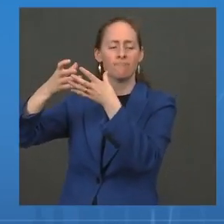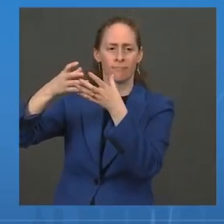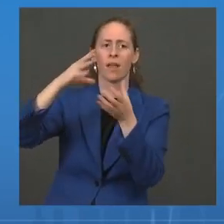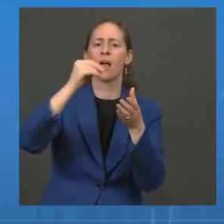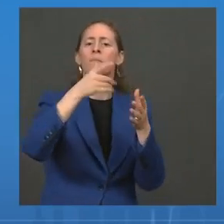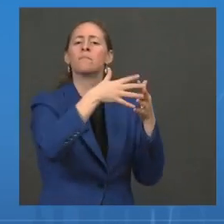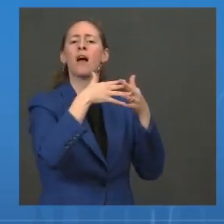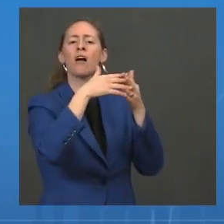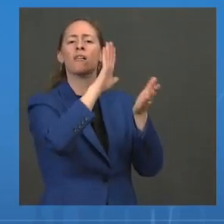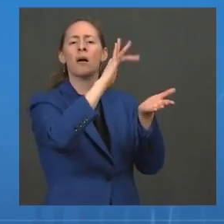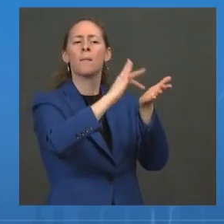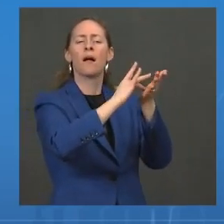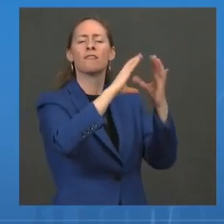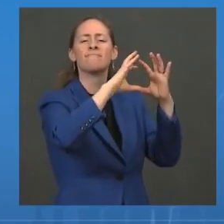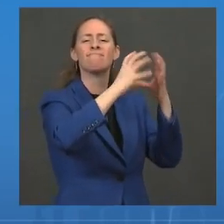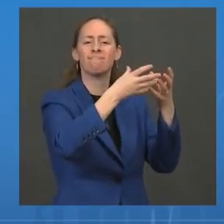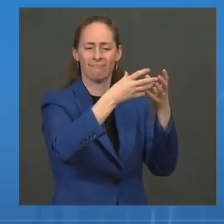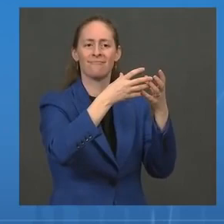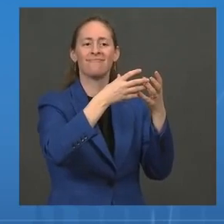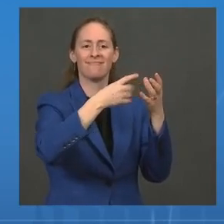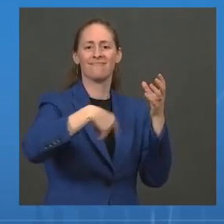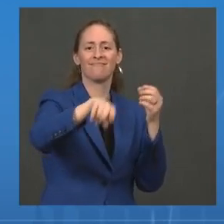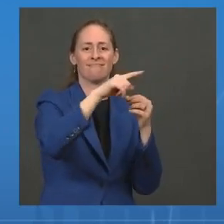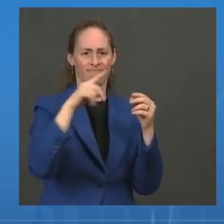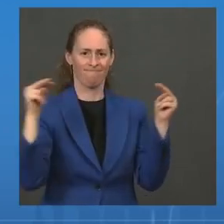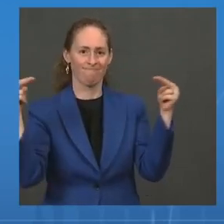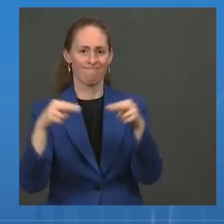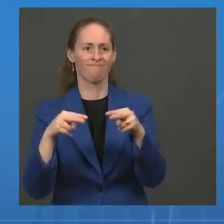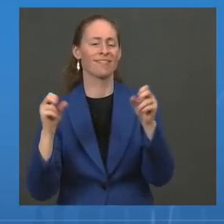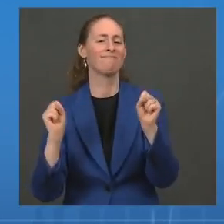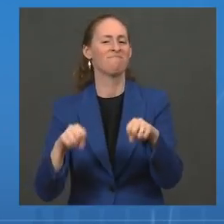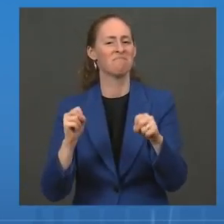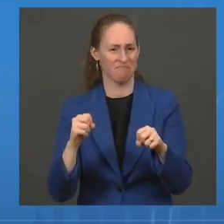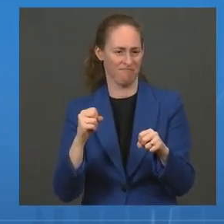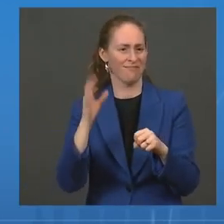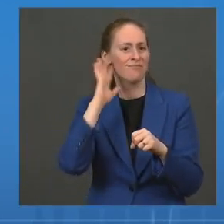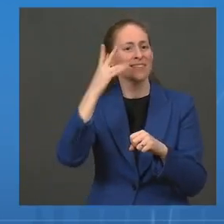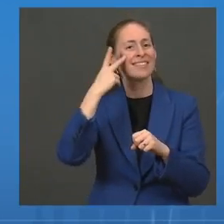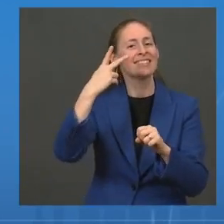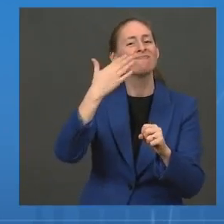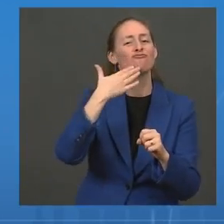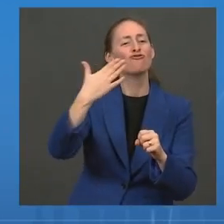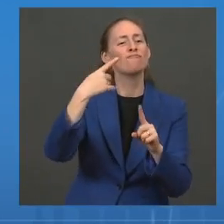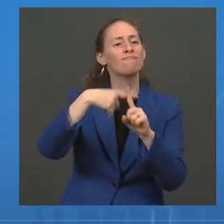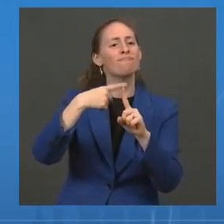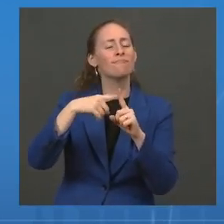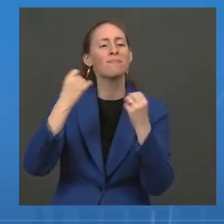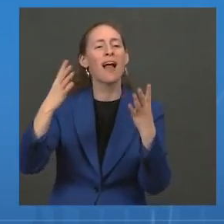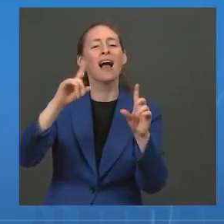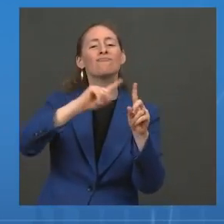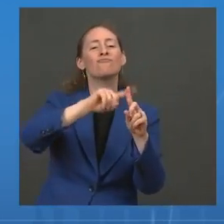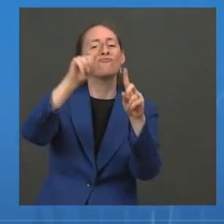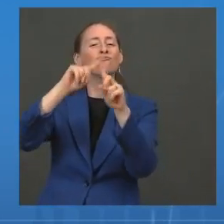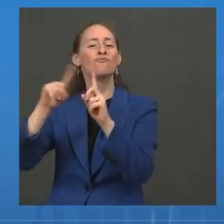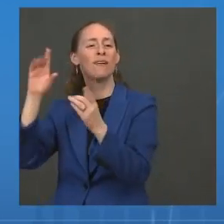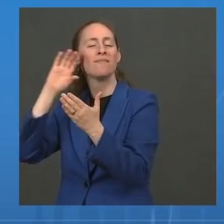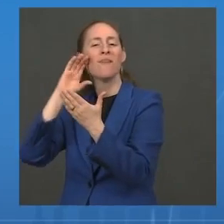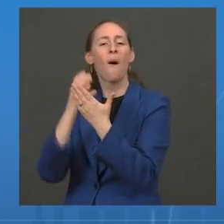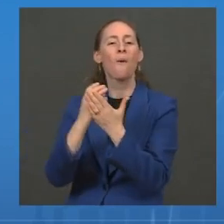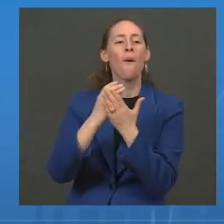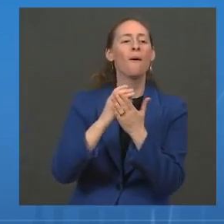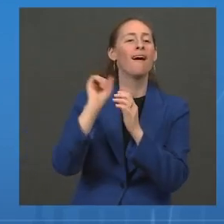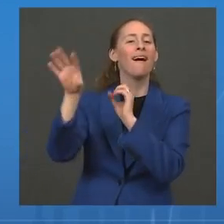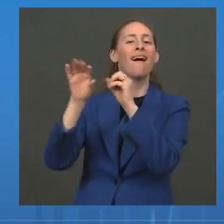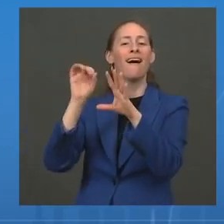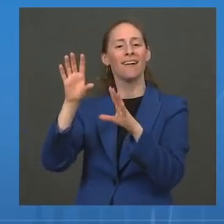Over the past week, I've been so encouraged by the stories and precious photos I have received personally and seen in